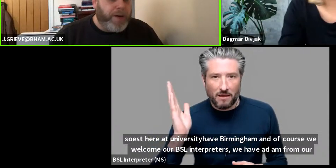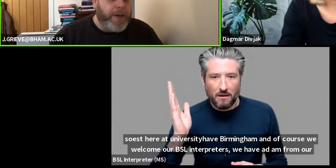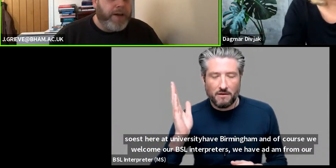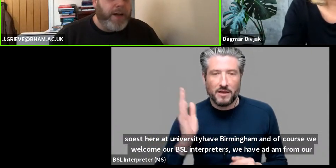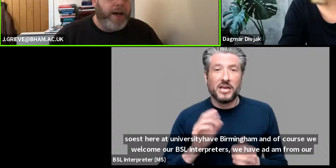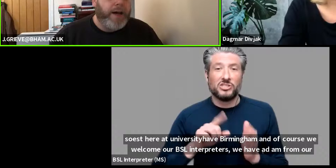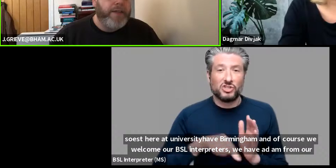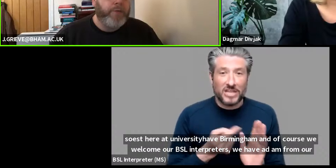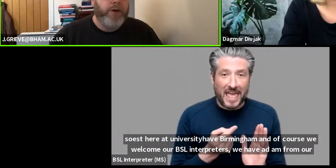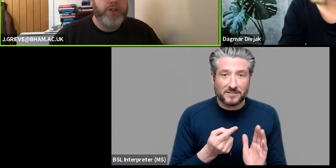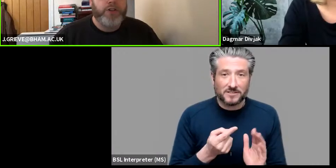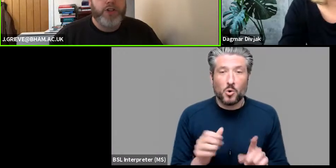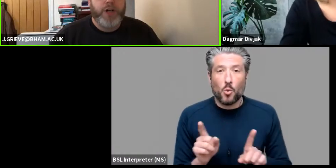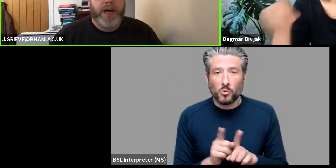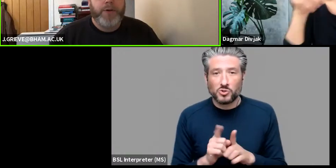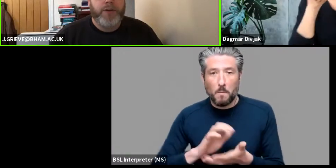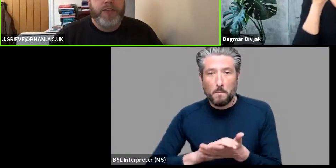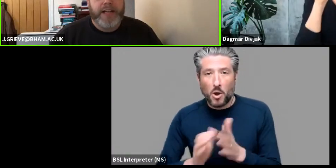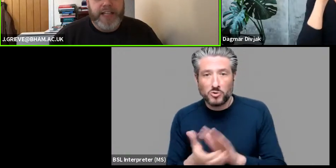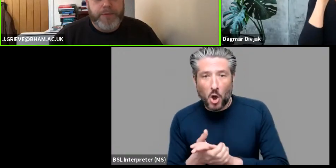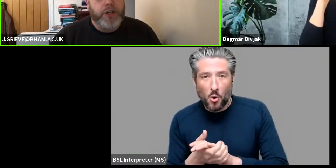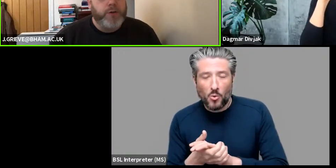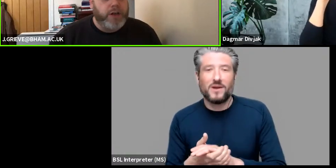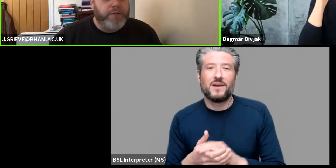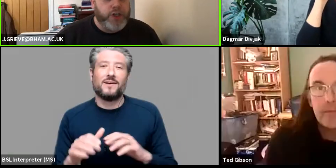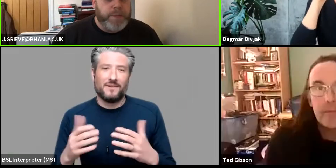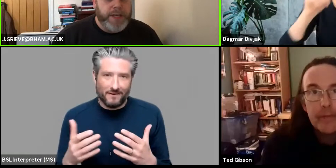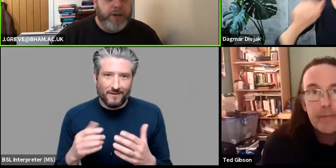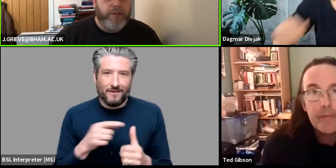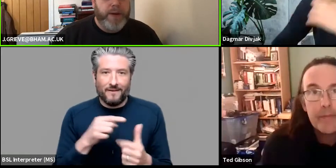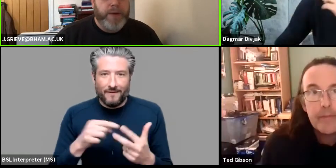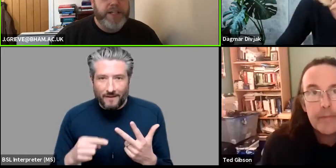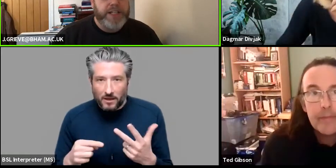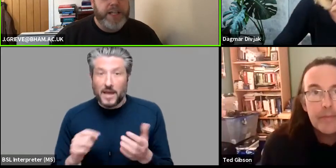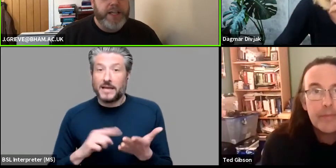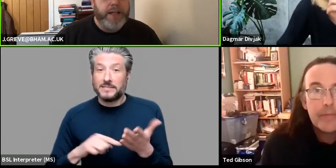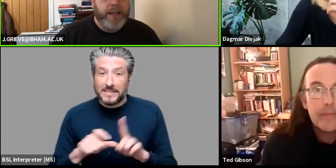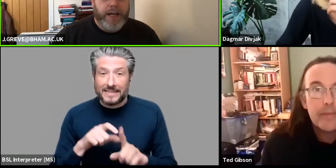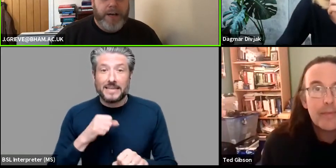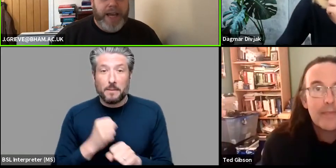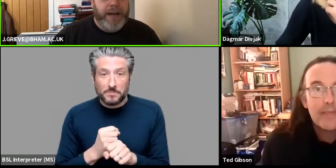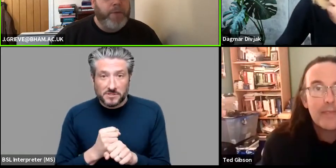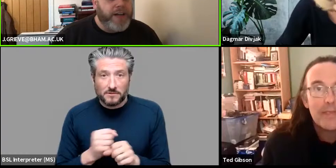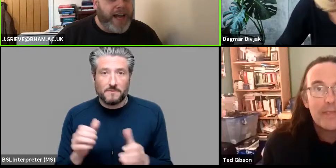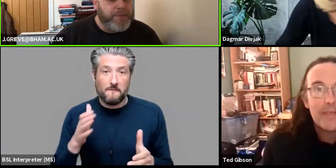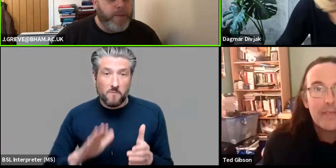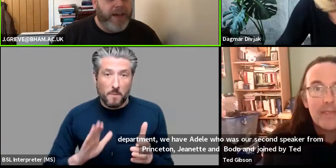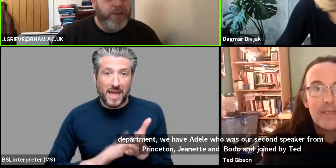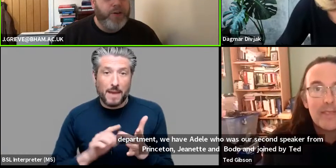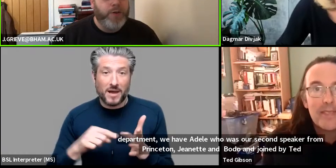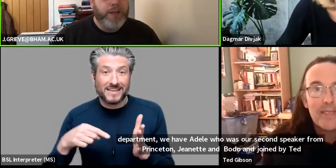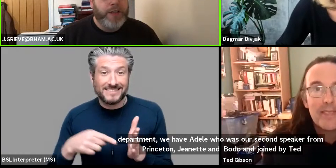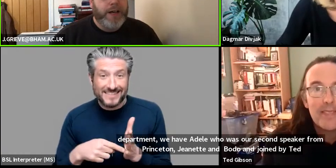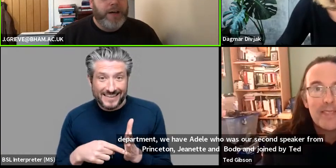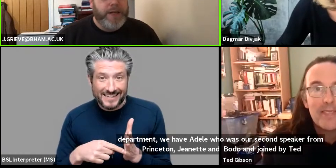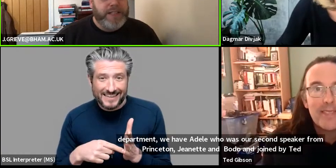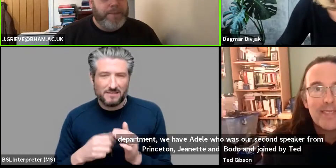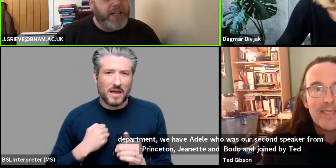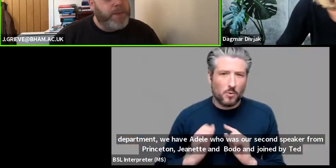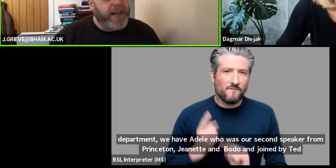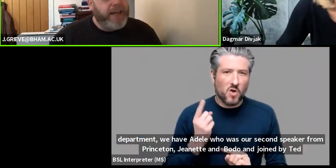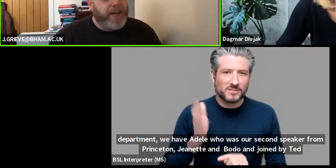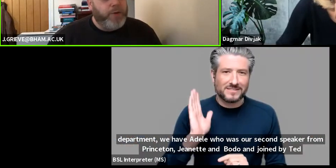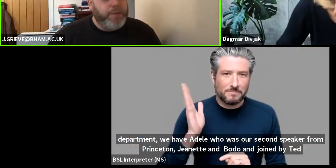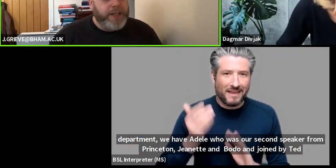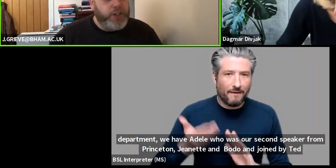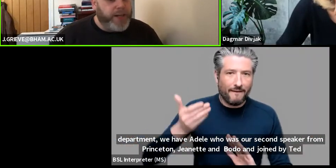from our department uh and then we're also joined by both ted gibson who was our first speaker from mit um and martin haspel math who um is